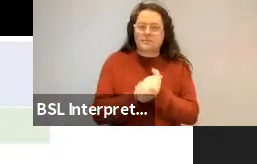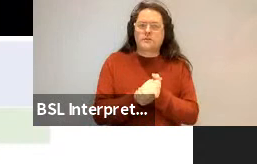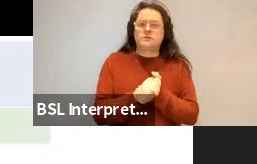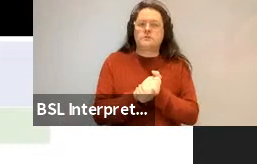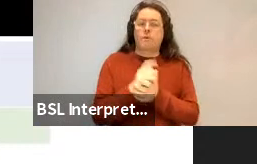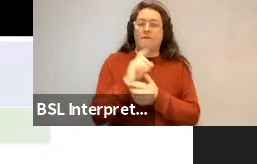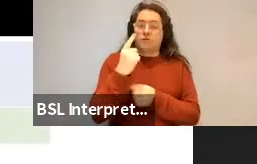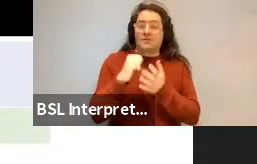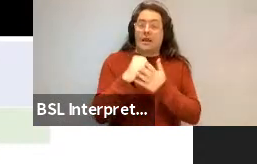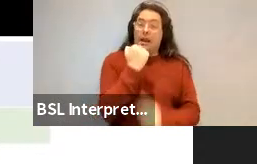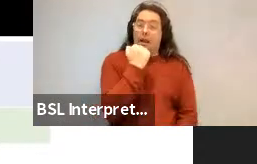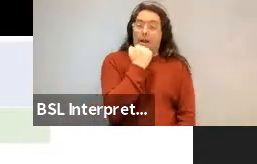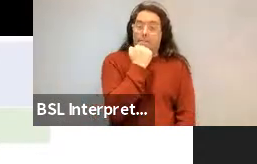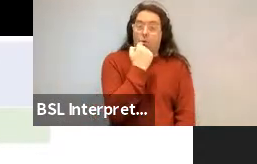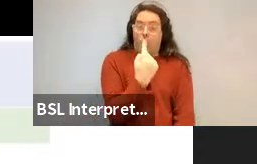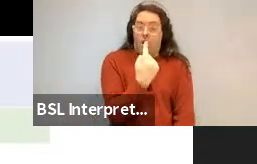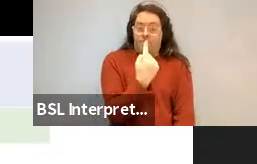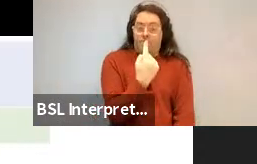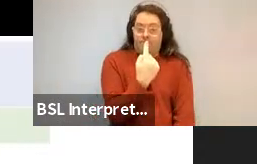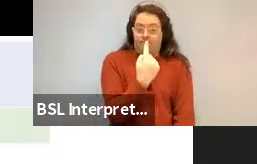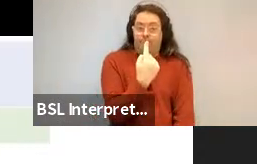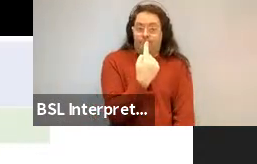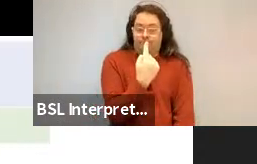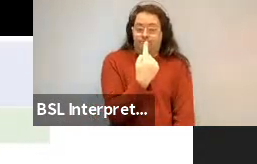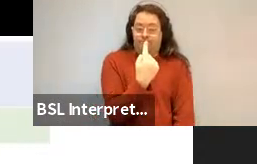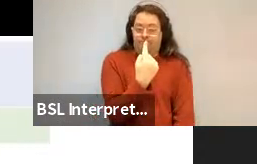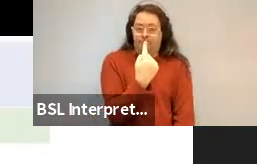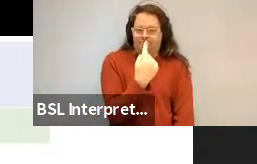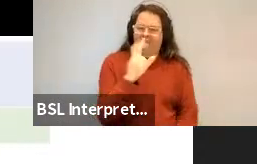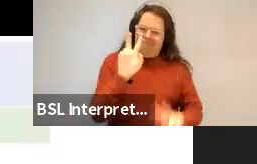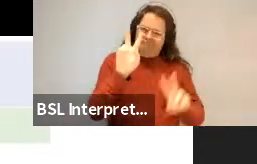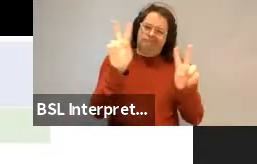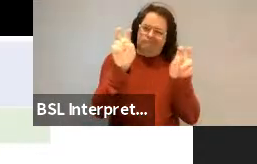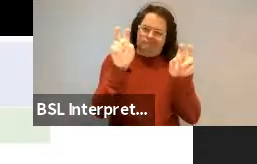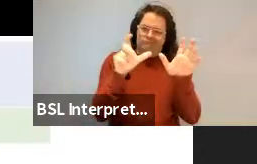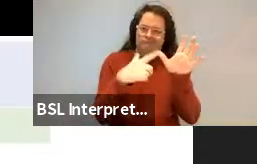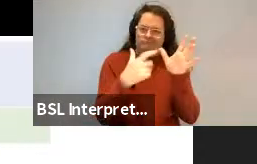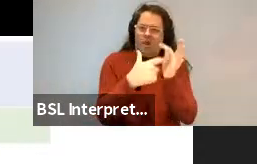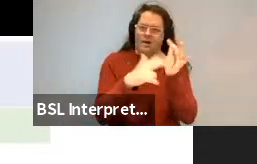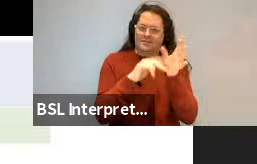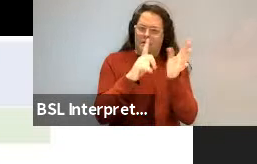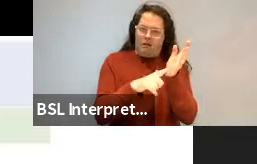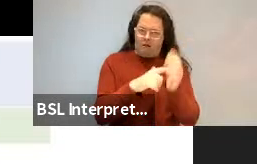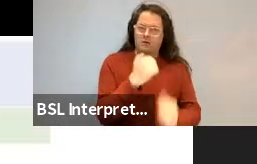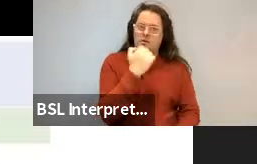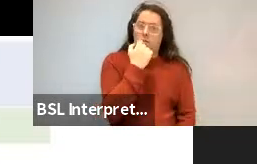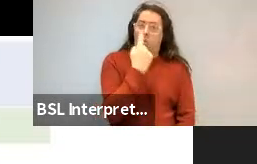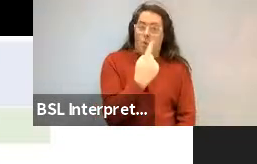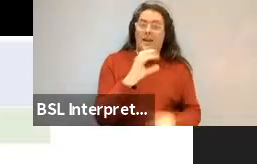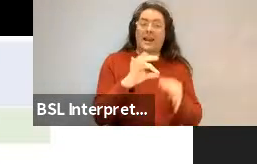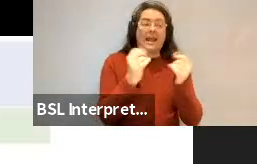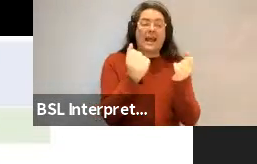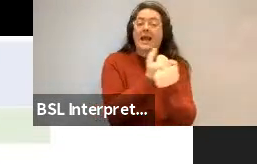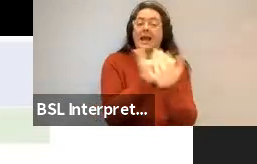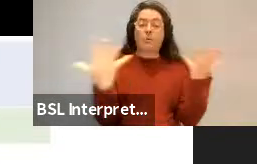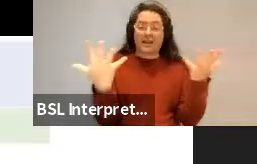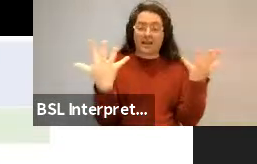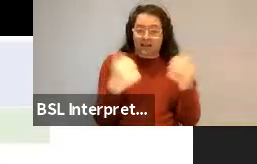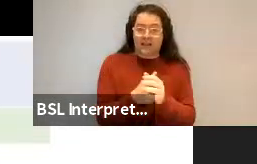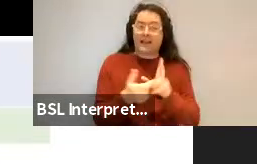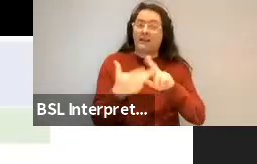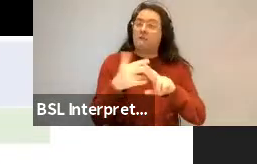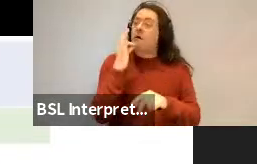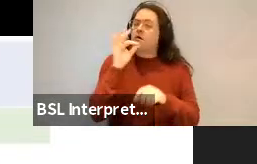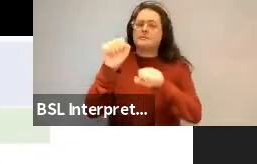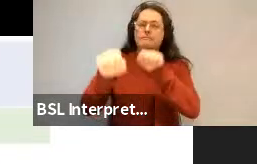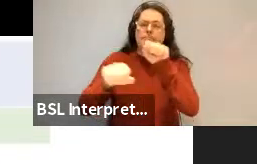Okay. So the cardinal number one, um, clearly emphasizes quantity. So if you ask how many bikes